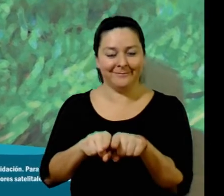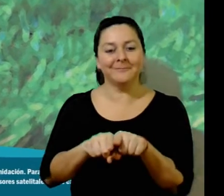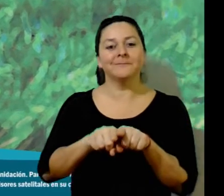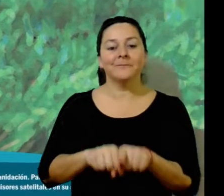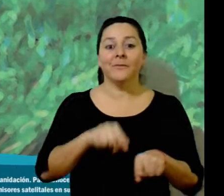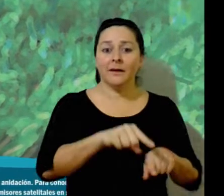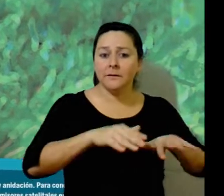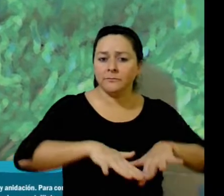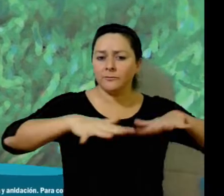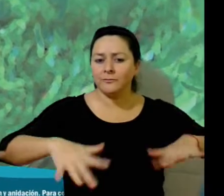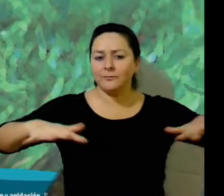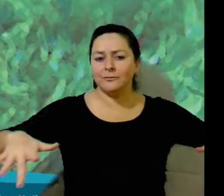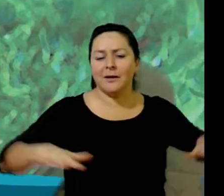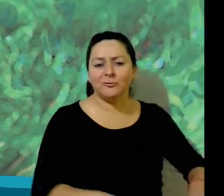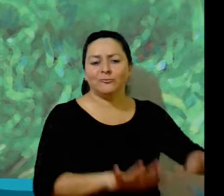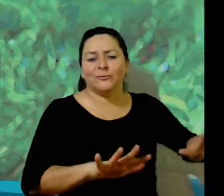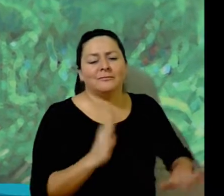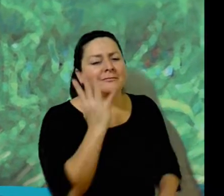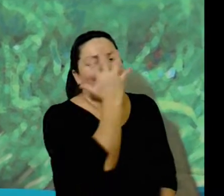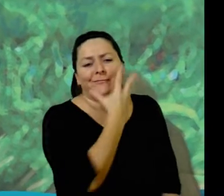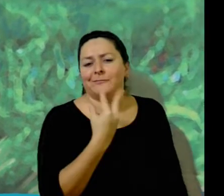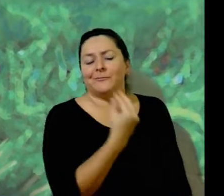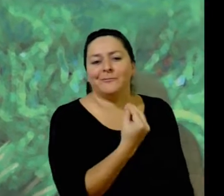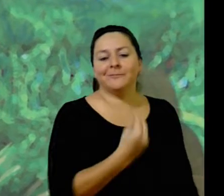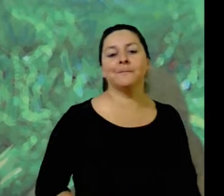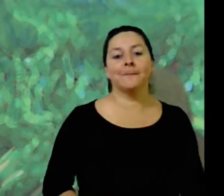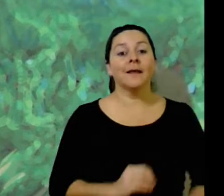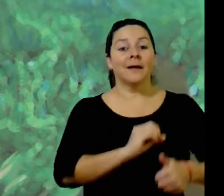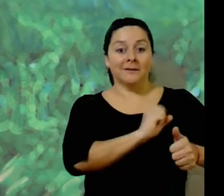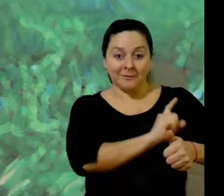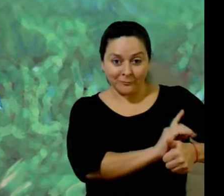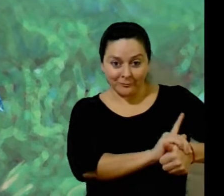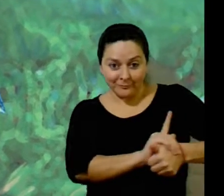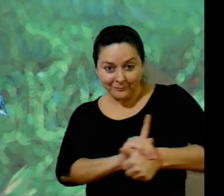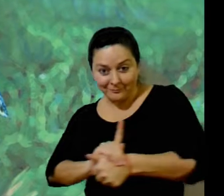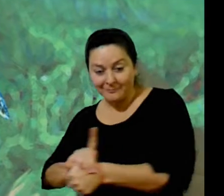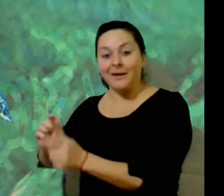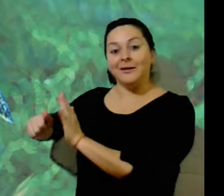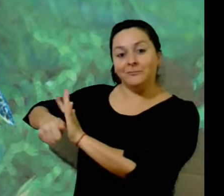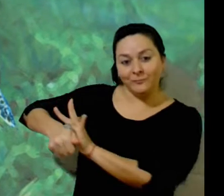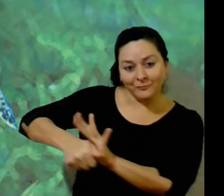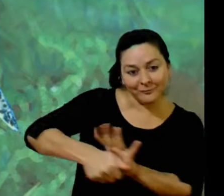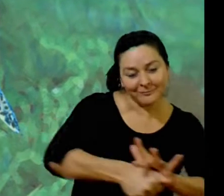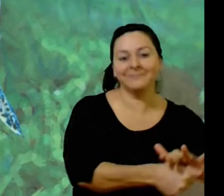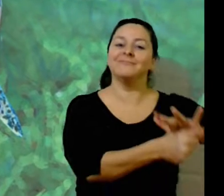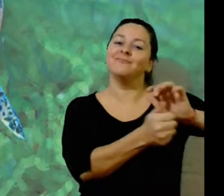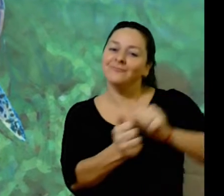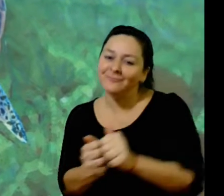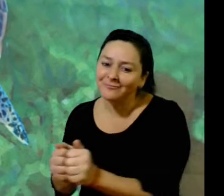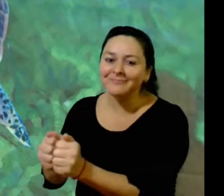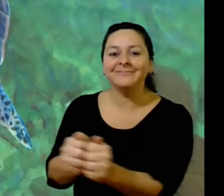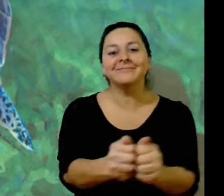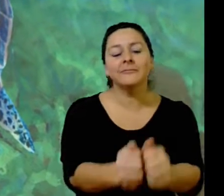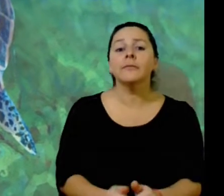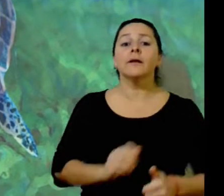she has lived for a long time in a marine reserve, a beautiful place that is protected from fishing and bursting with